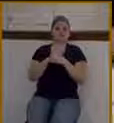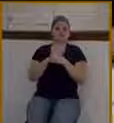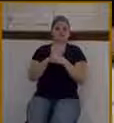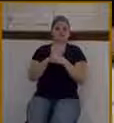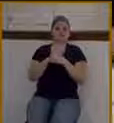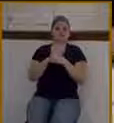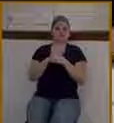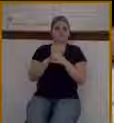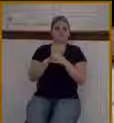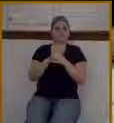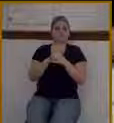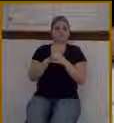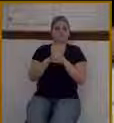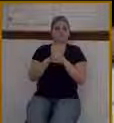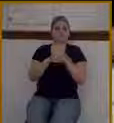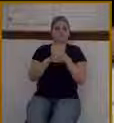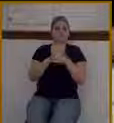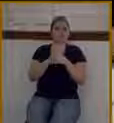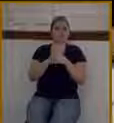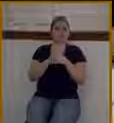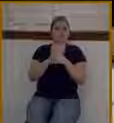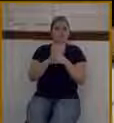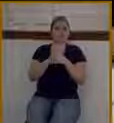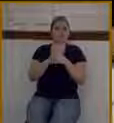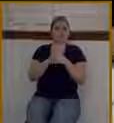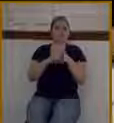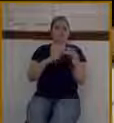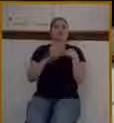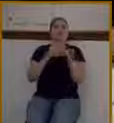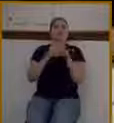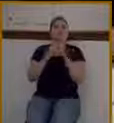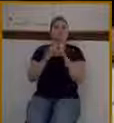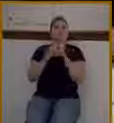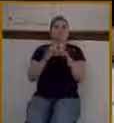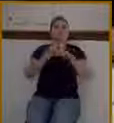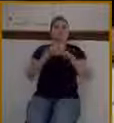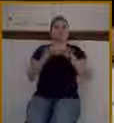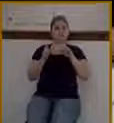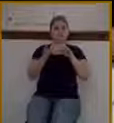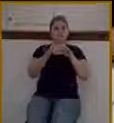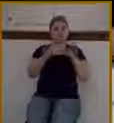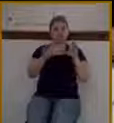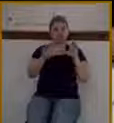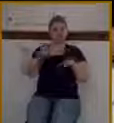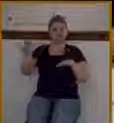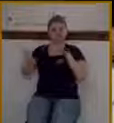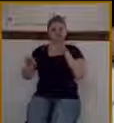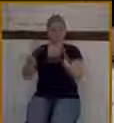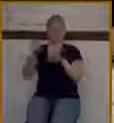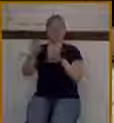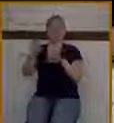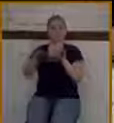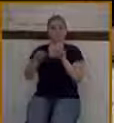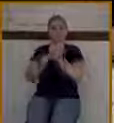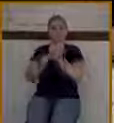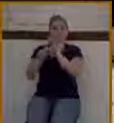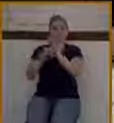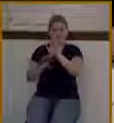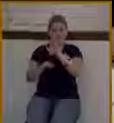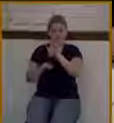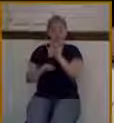between Jerusalem and Bethany. It means house of figs because of the abundance of figs that were produced in this region.